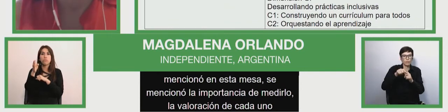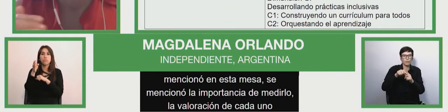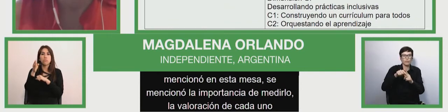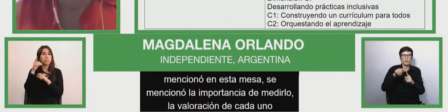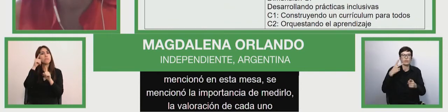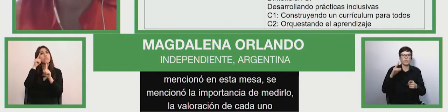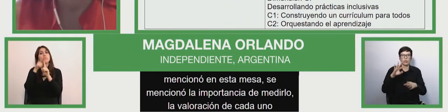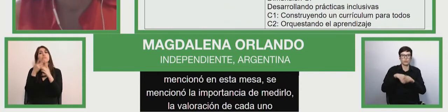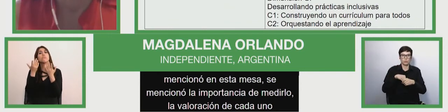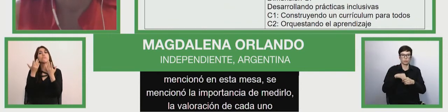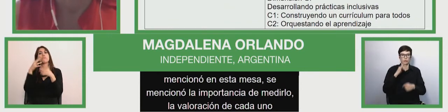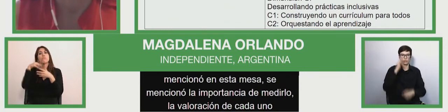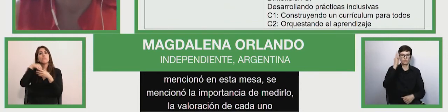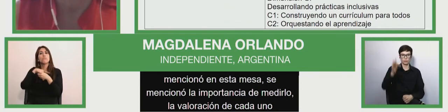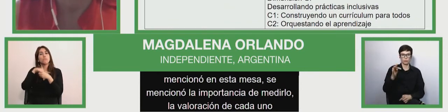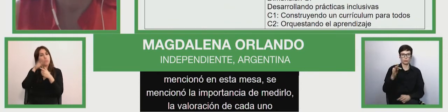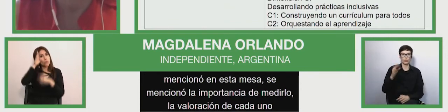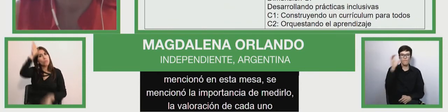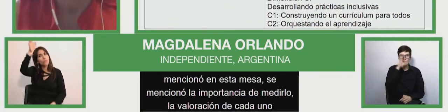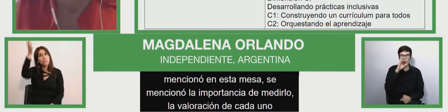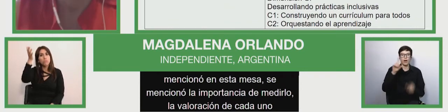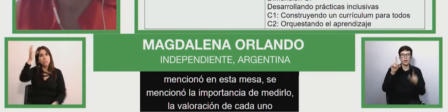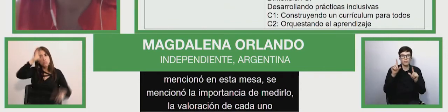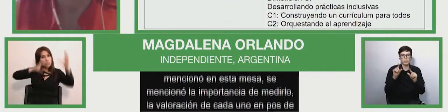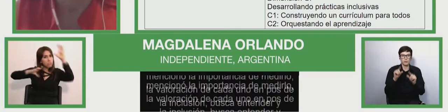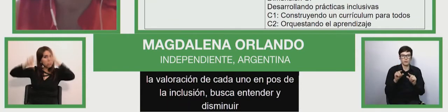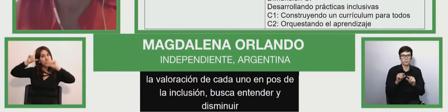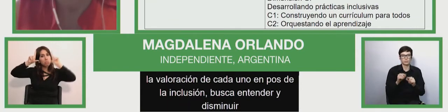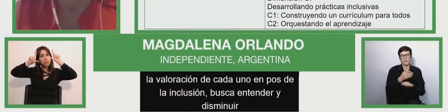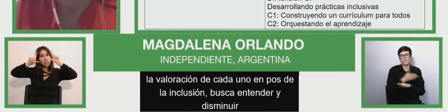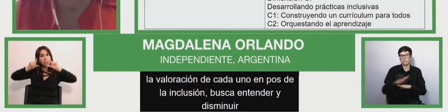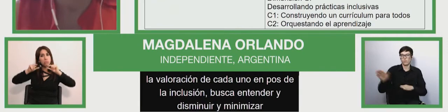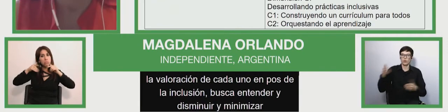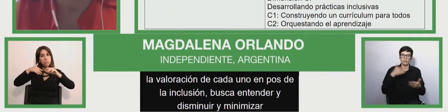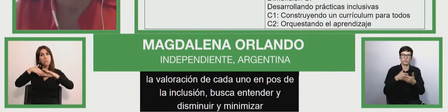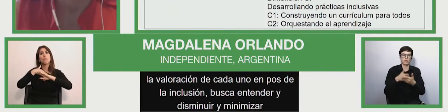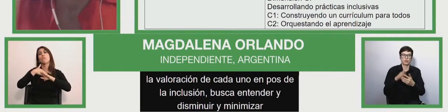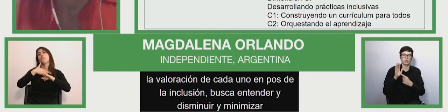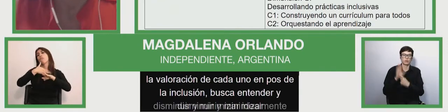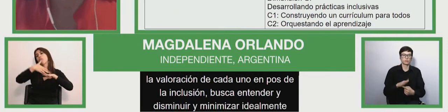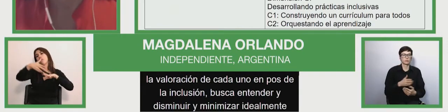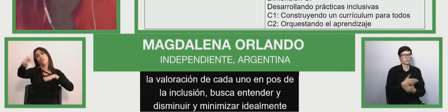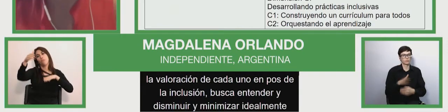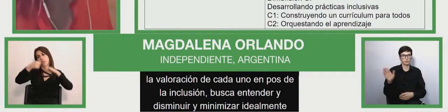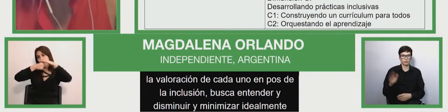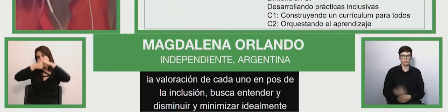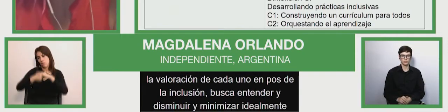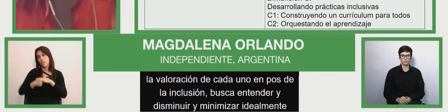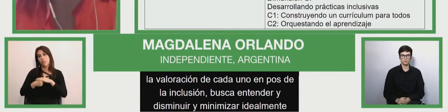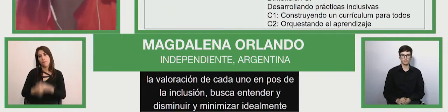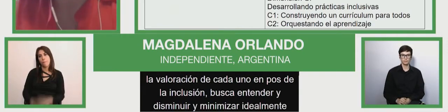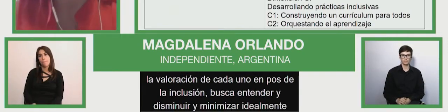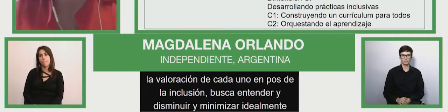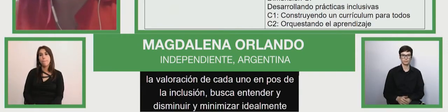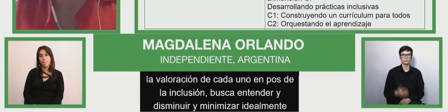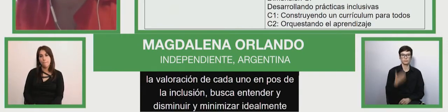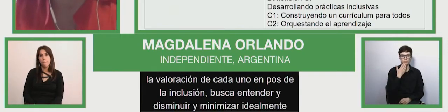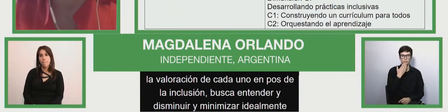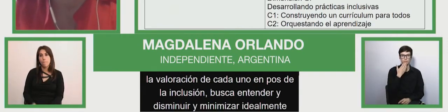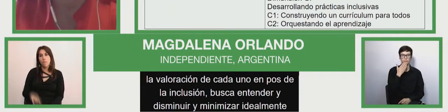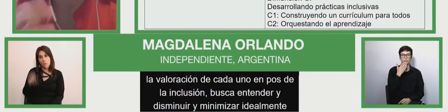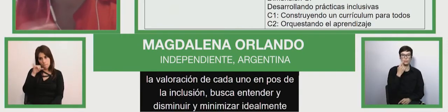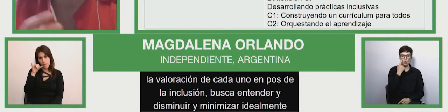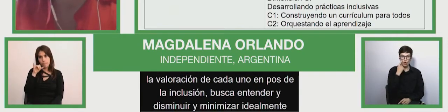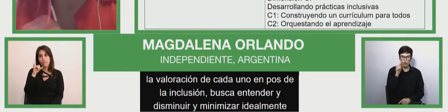minimize and ideally eliminate existing barriers and you can see dimensions